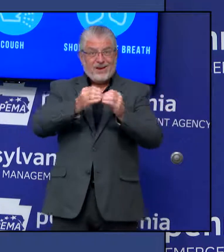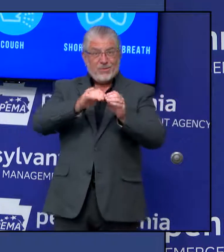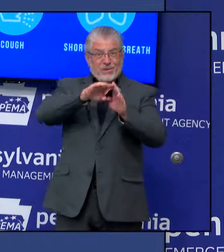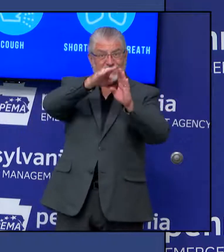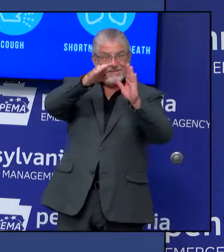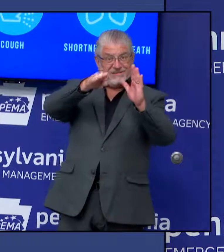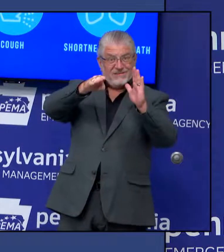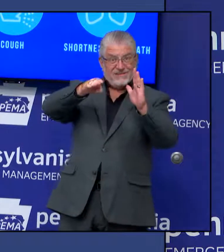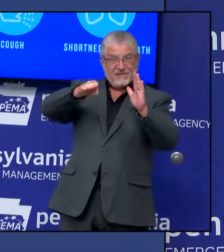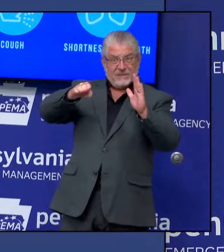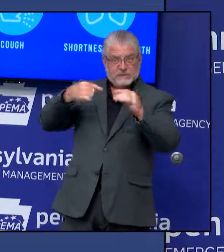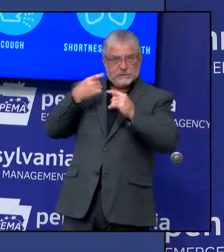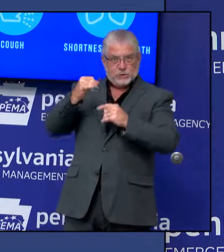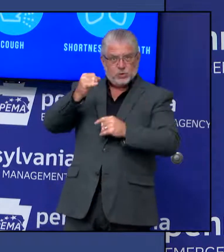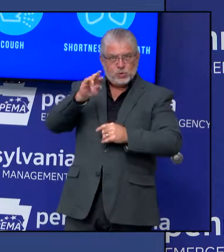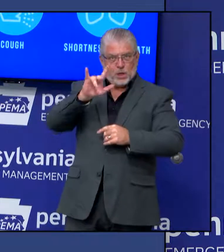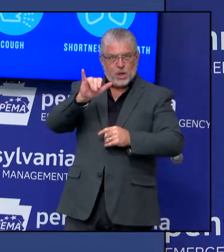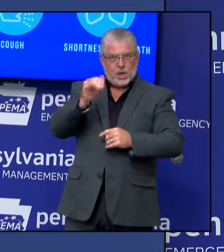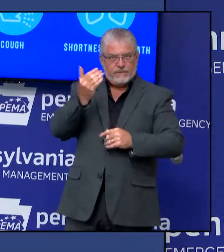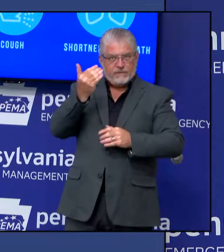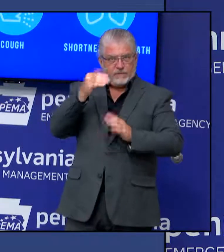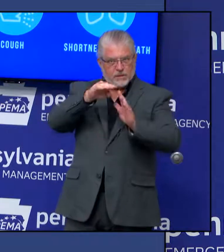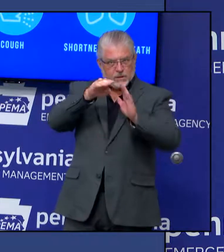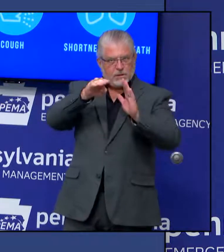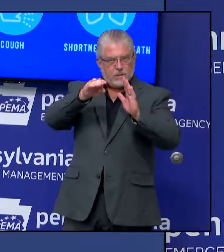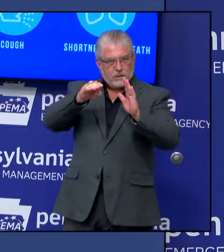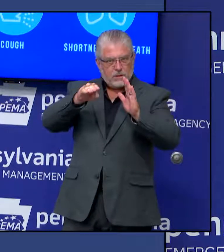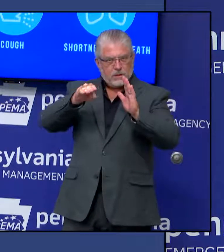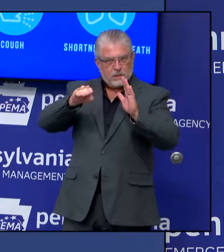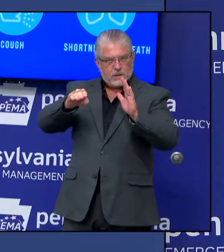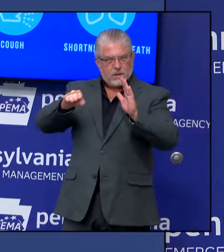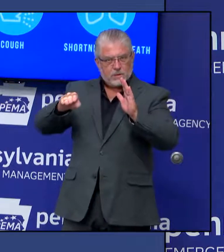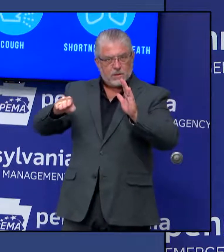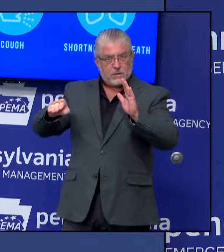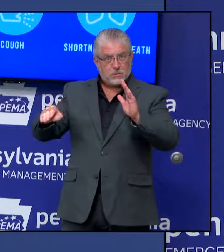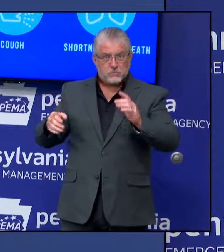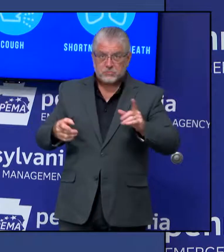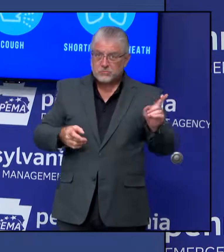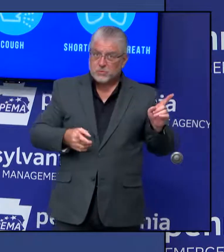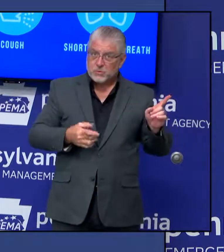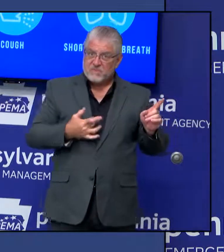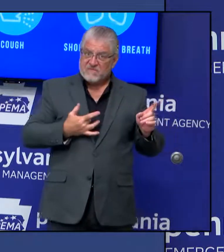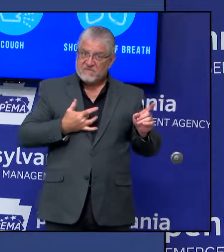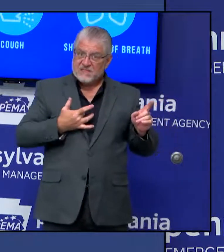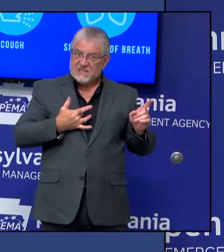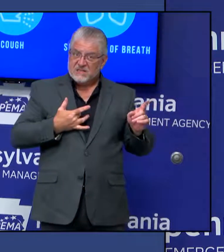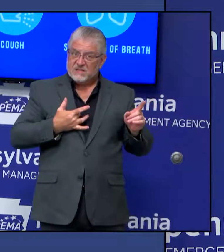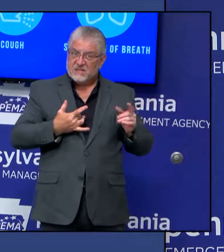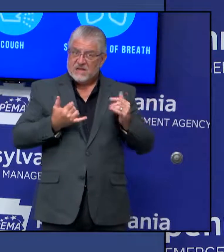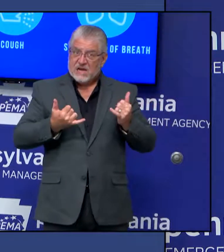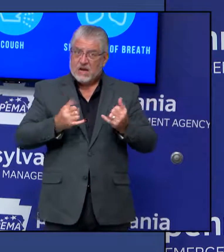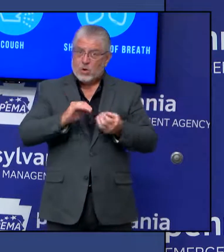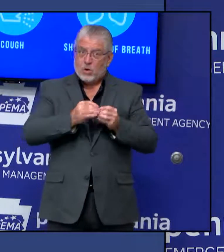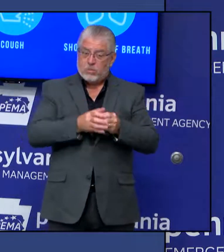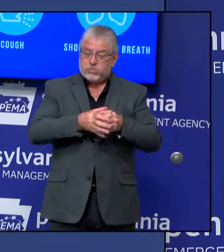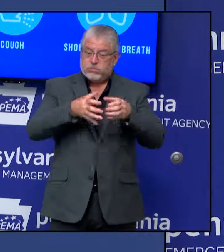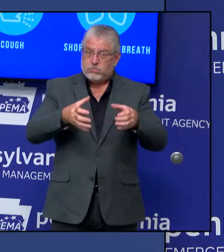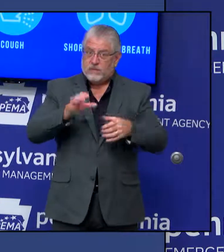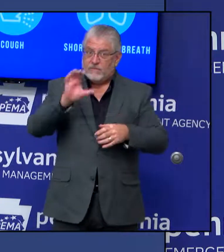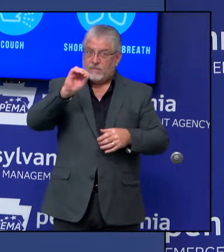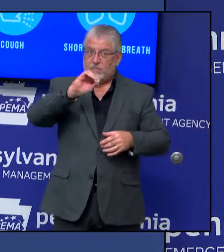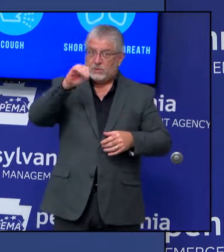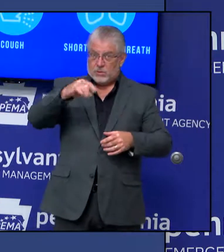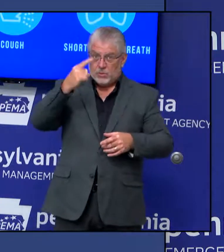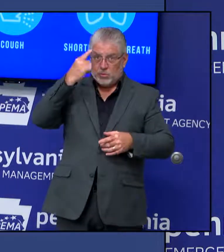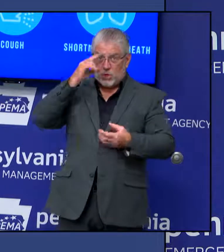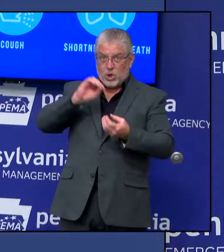you apprehensive that this is going to now, we could see an increase in cases that we're going to go back to 50%, obviously